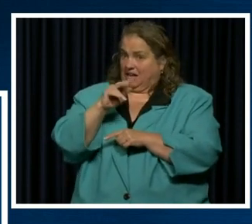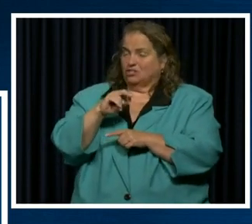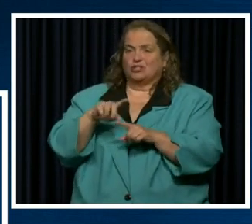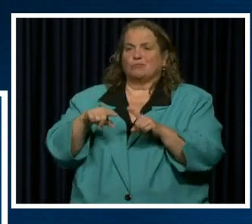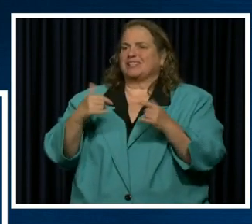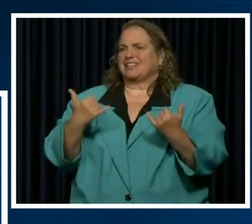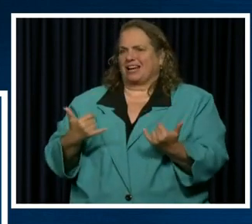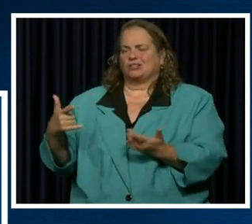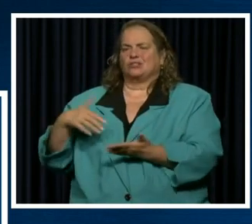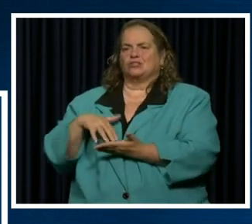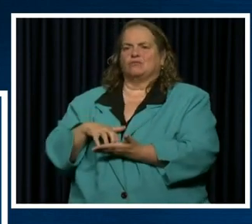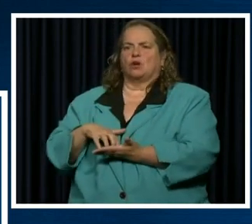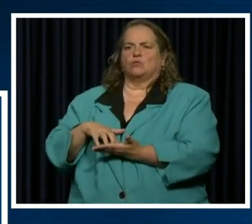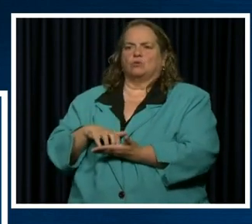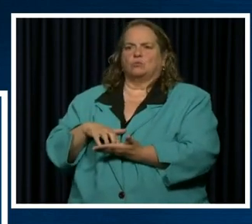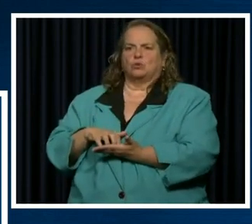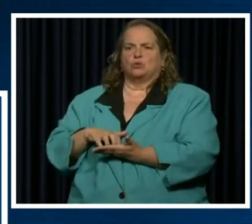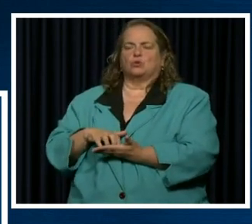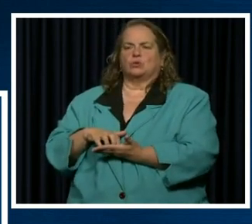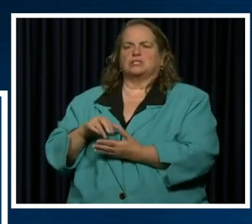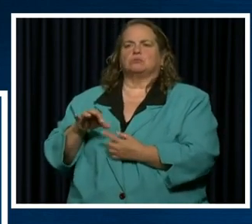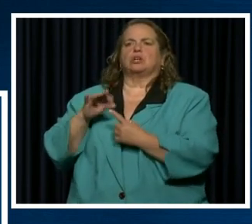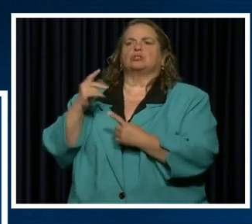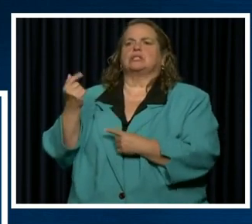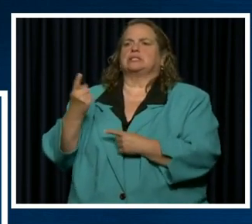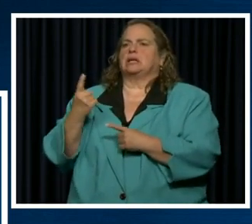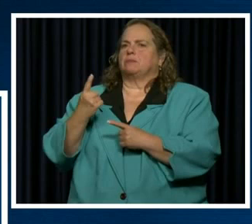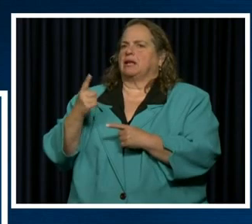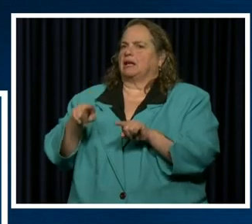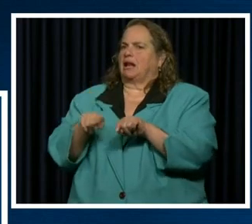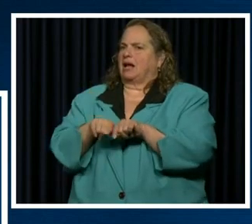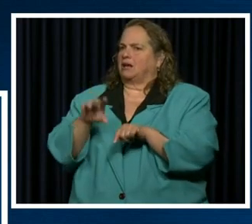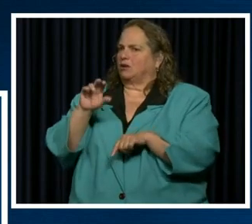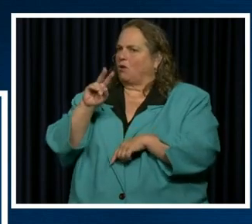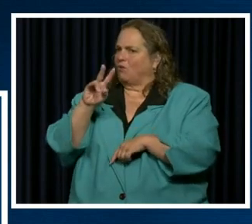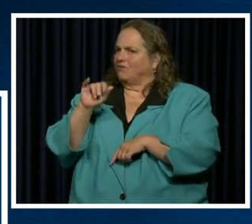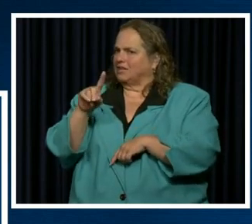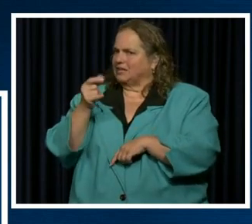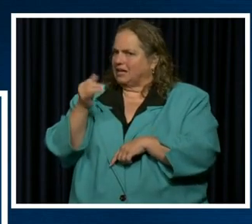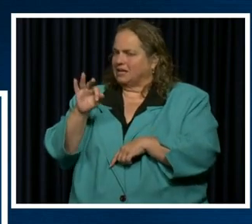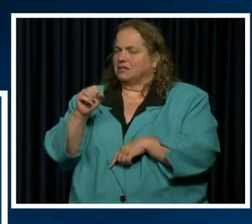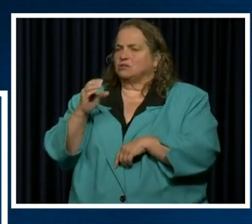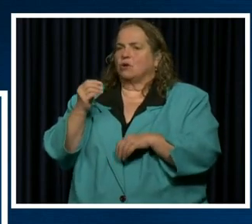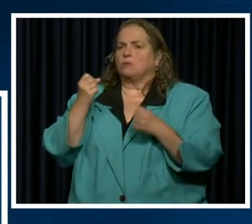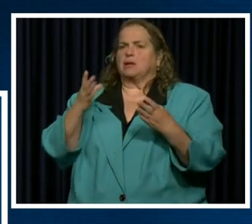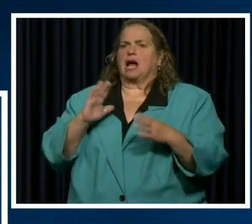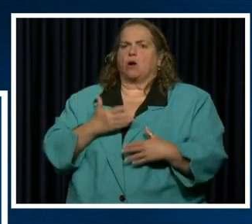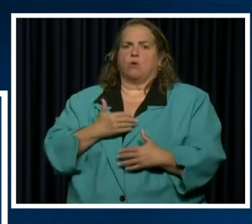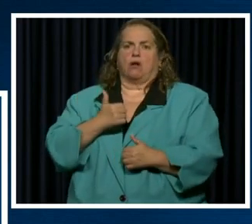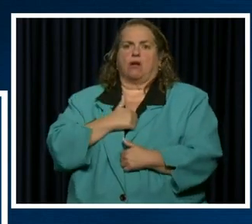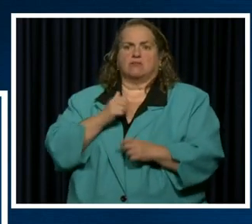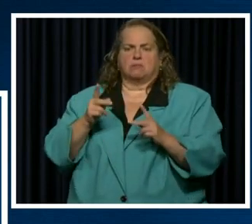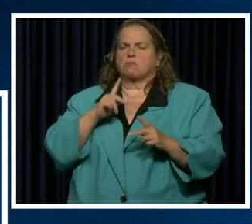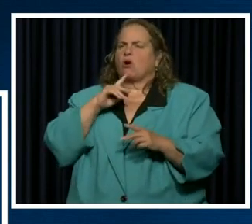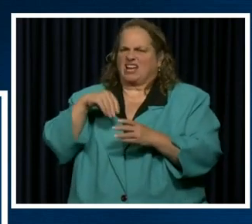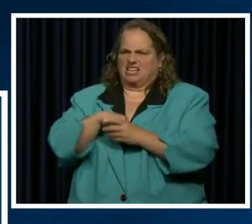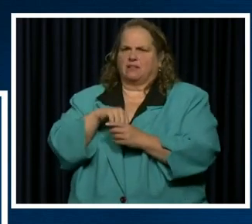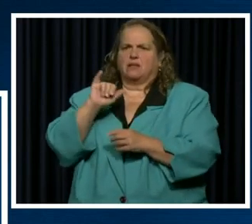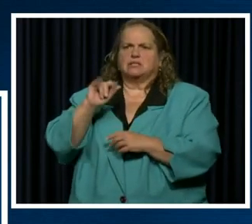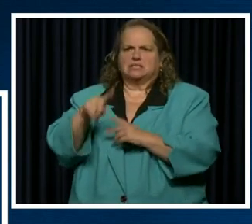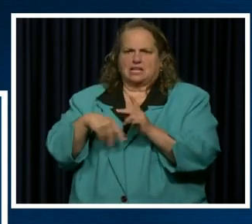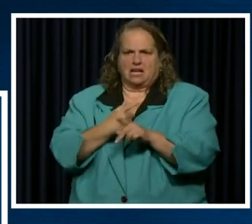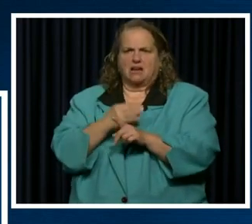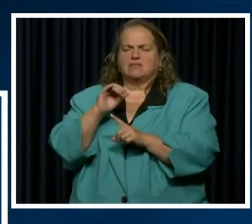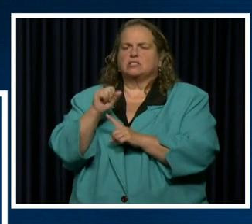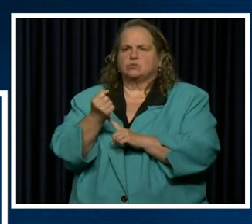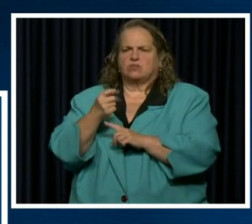that she's vulnerable, especially to something like COVID-19. Now a lot of our loved ones out there are in these type of situations vulnerable